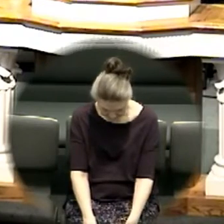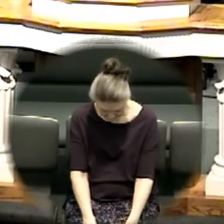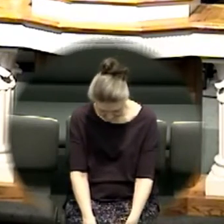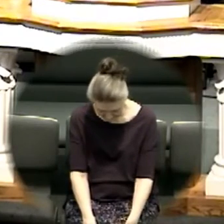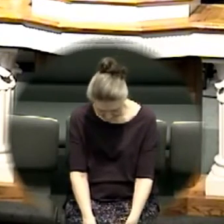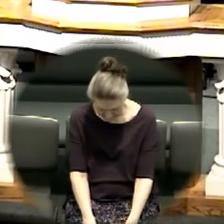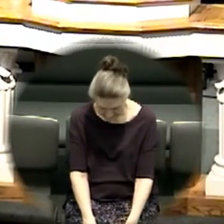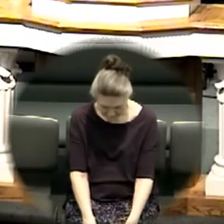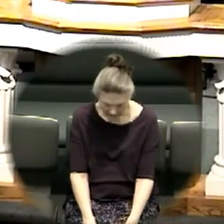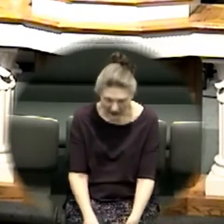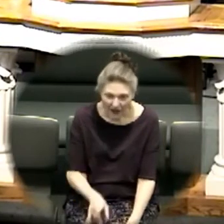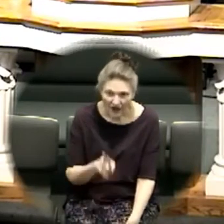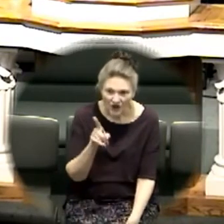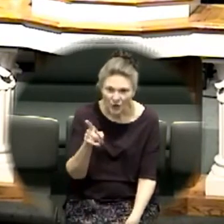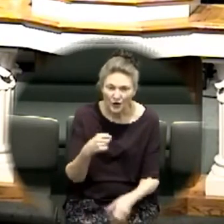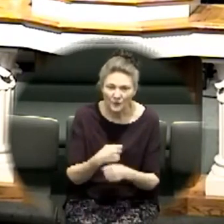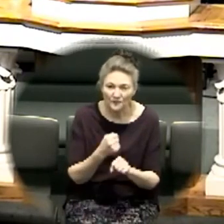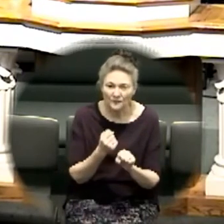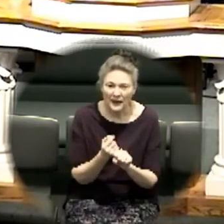God